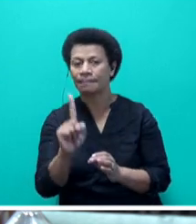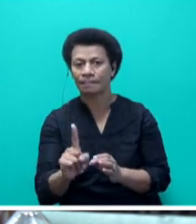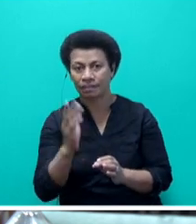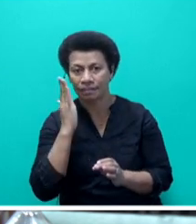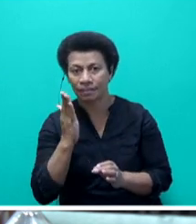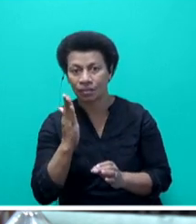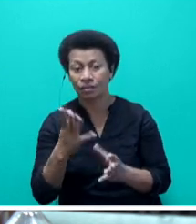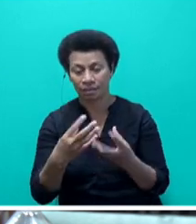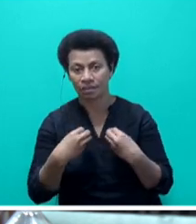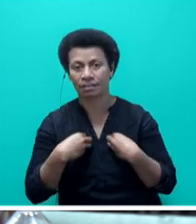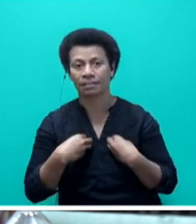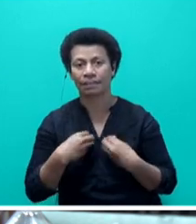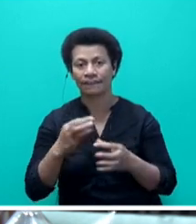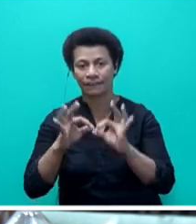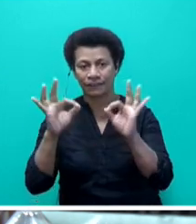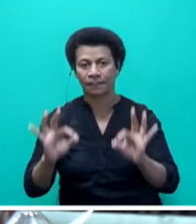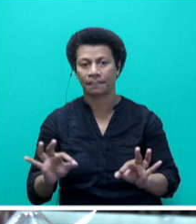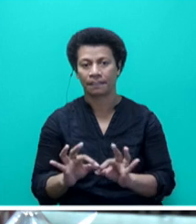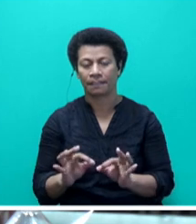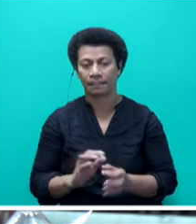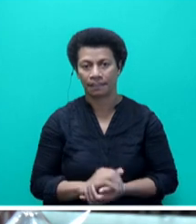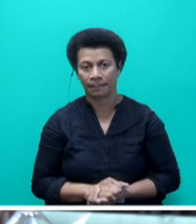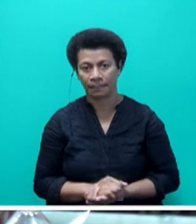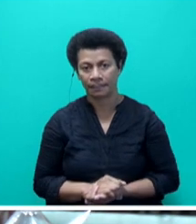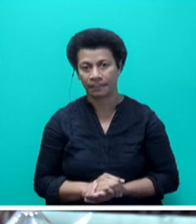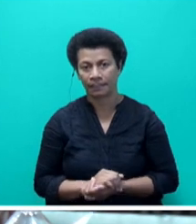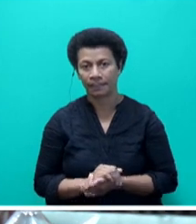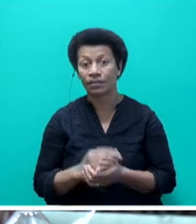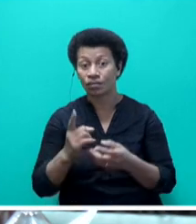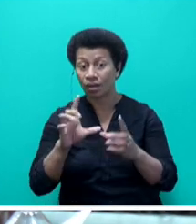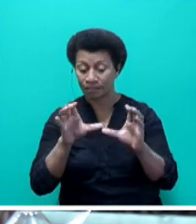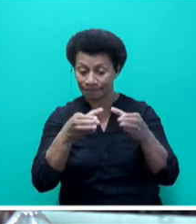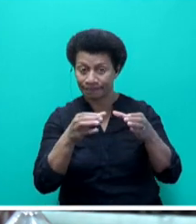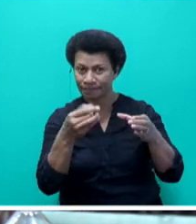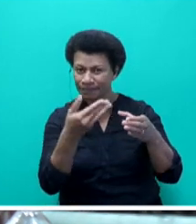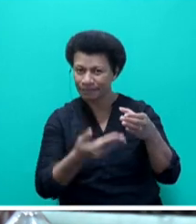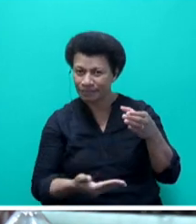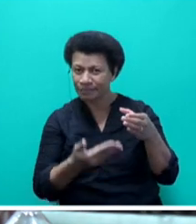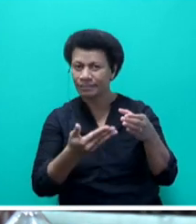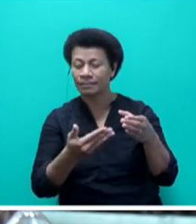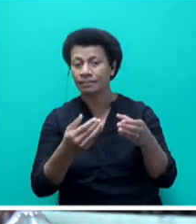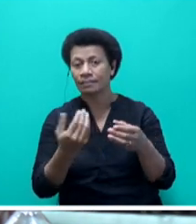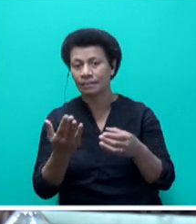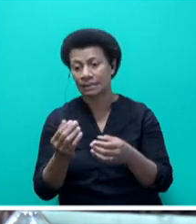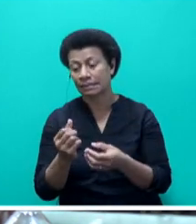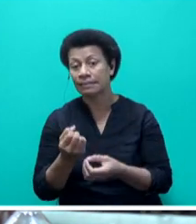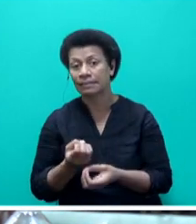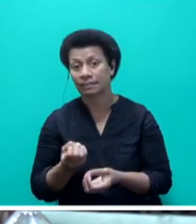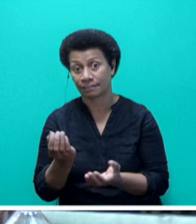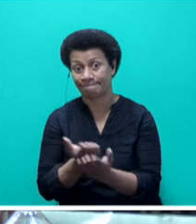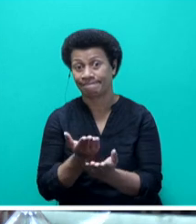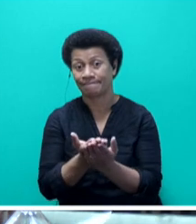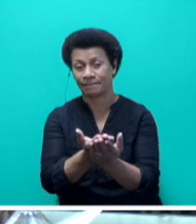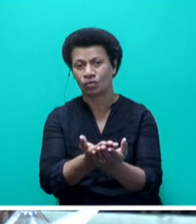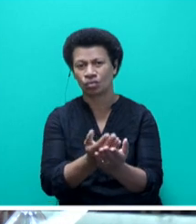schools will actually accept those forms. The category of these applicants, completed manual forms, are to be submitted to the nearest School of Legal Aid Office.